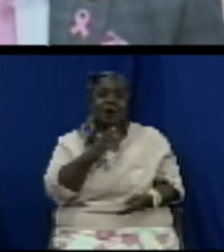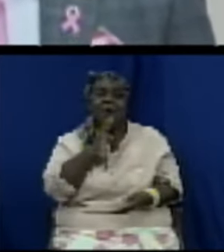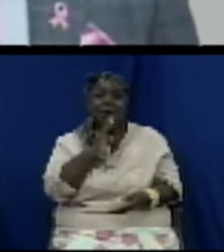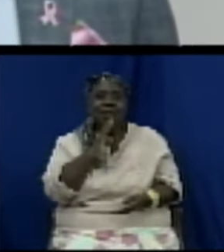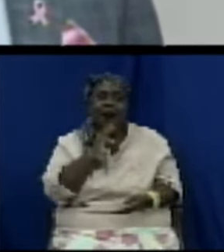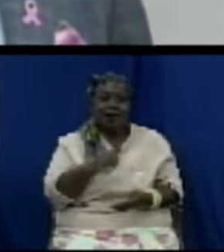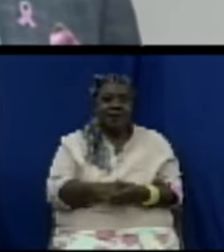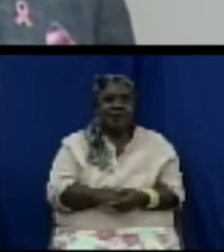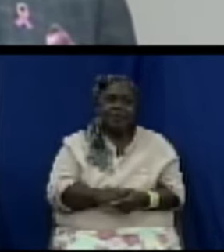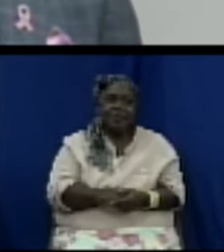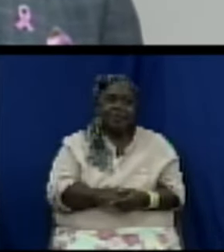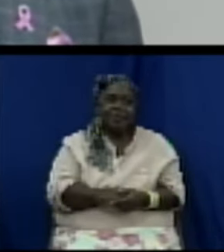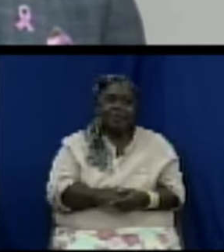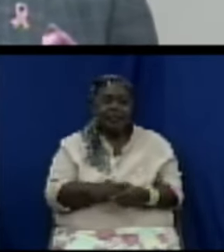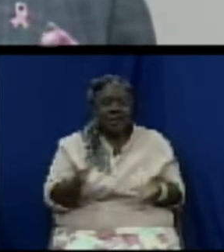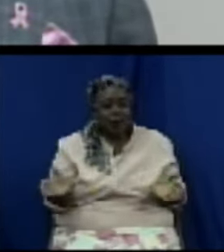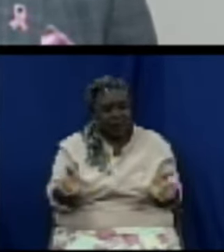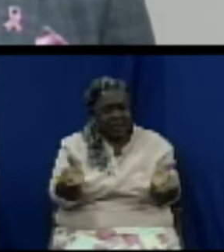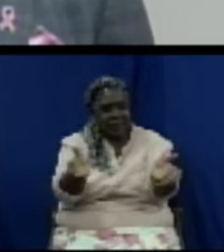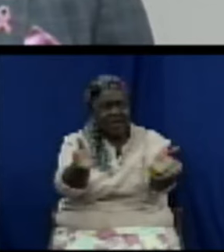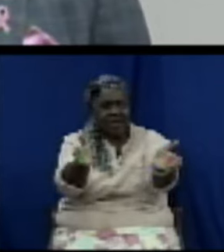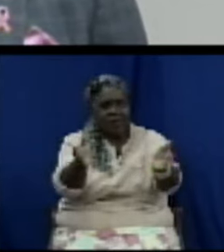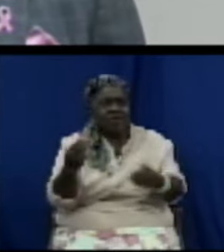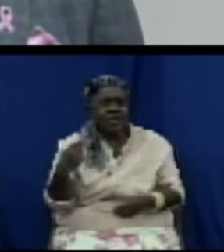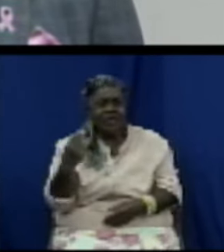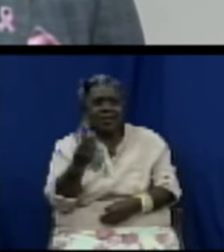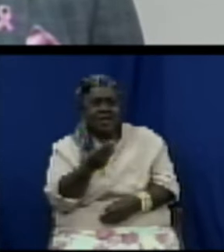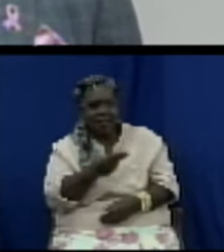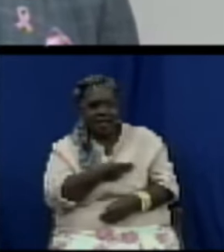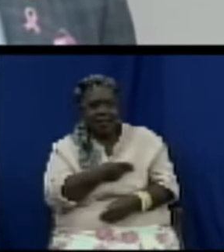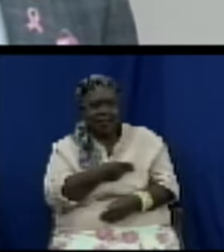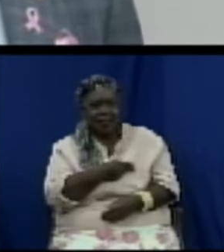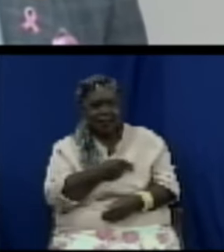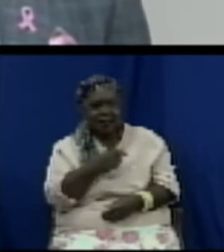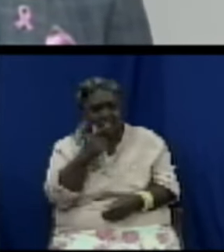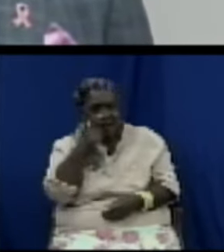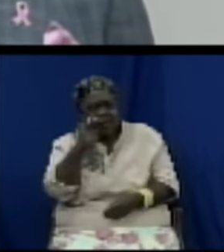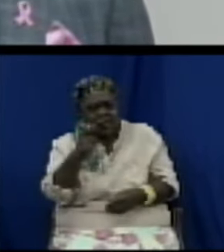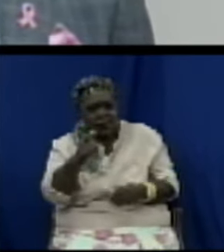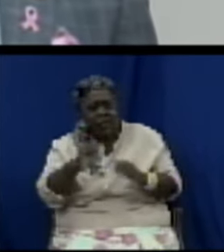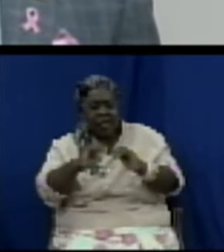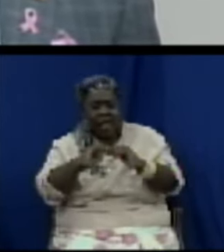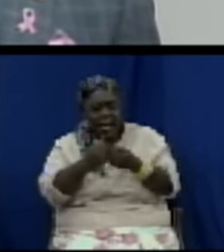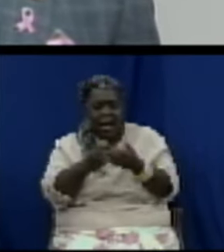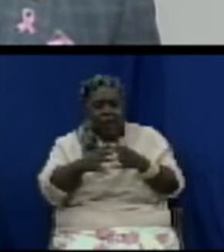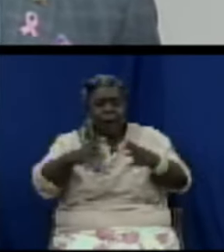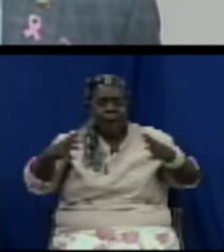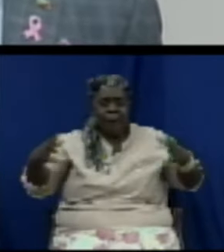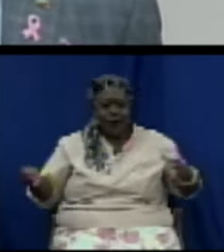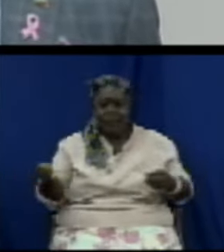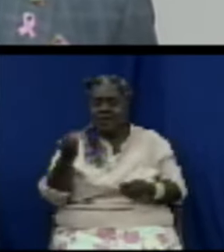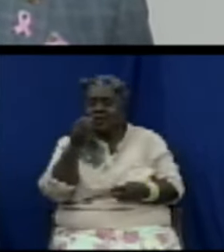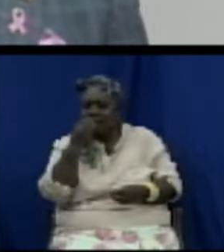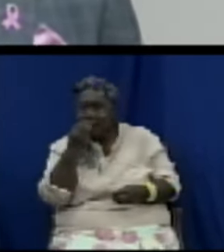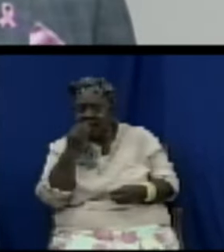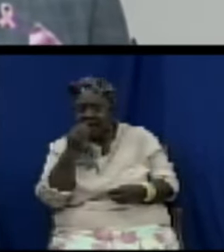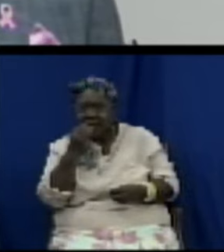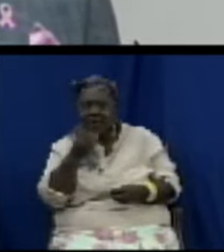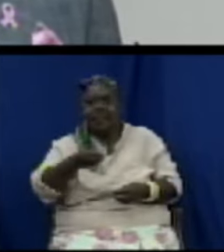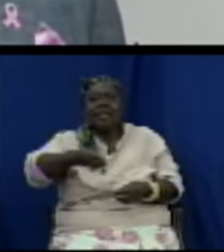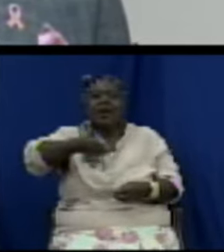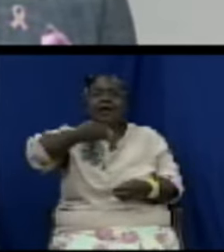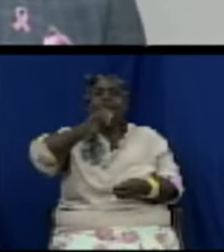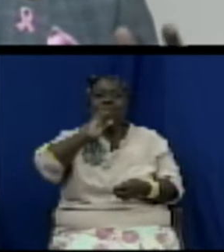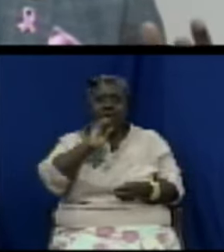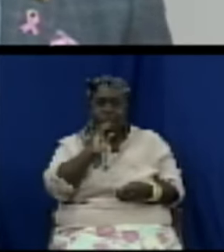And therefore, I want to encourage us really to watch how much we consume and what we consume. Instead of having a big glass of orange juice, can have a